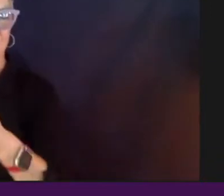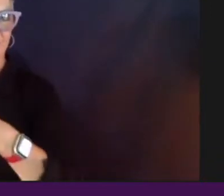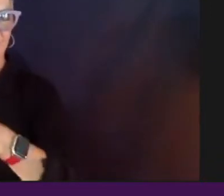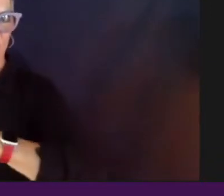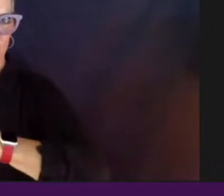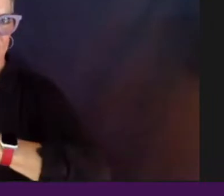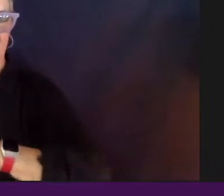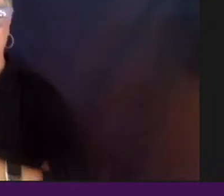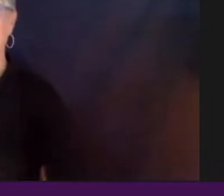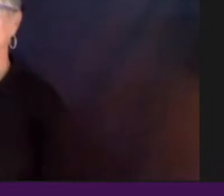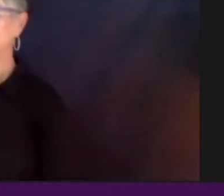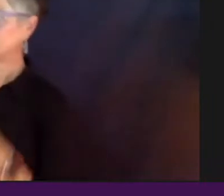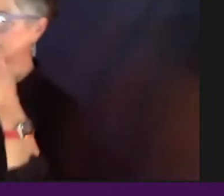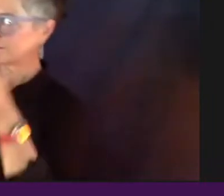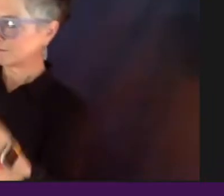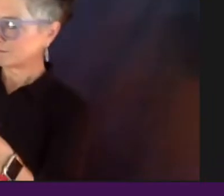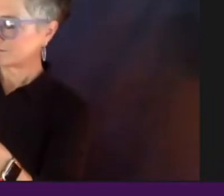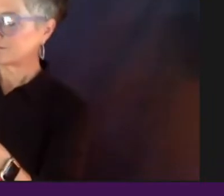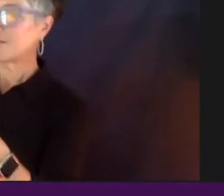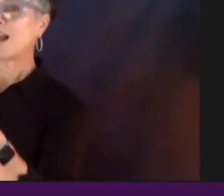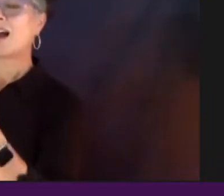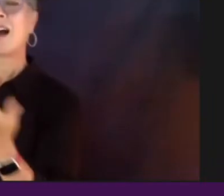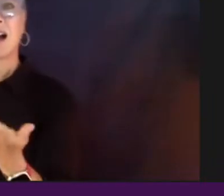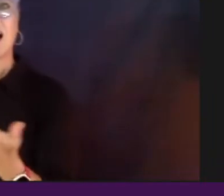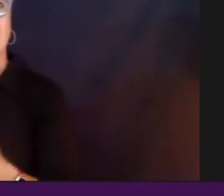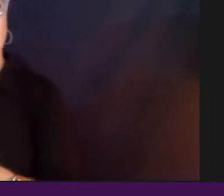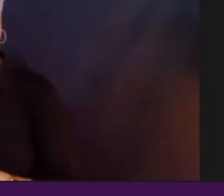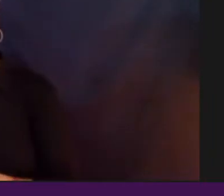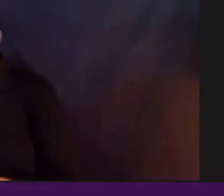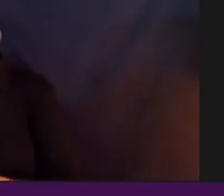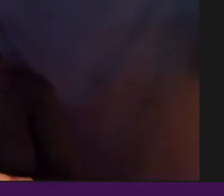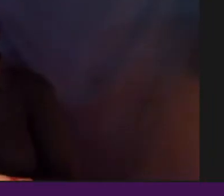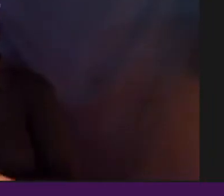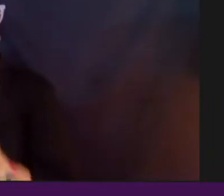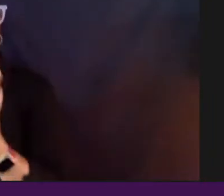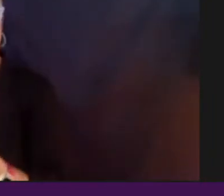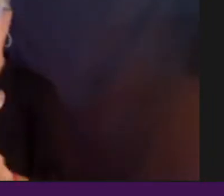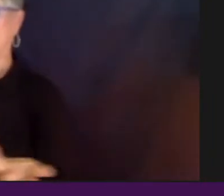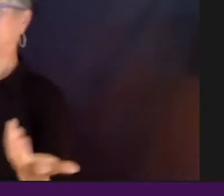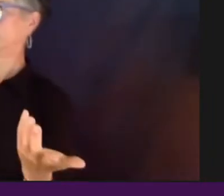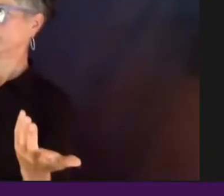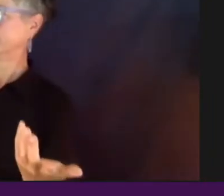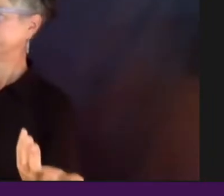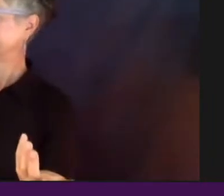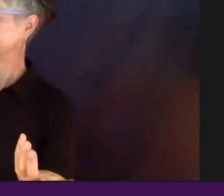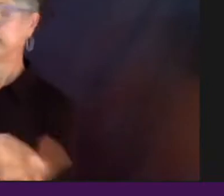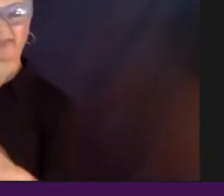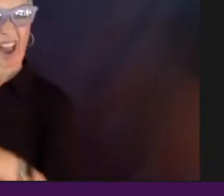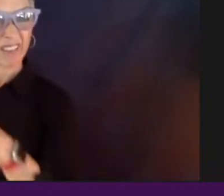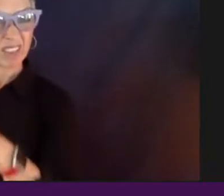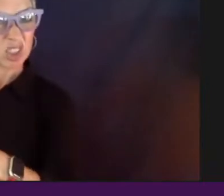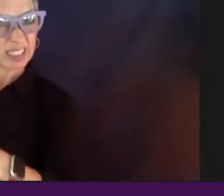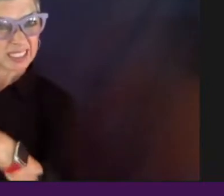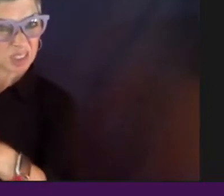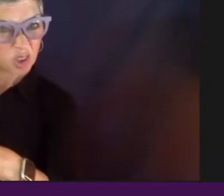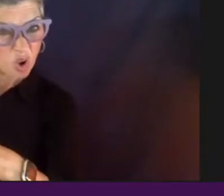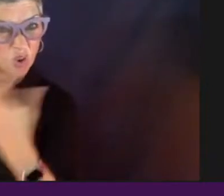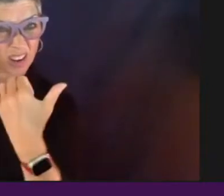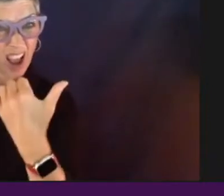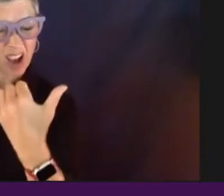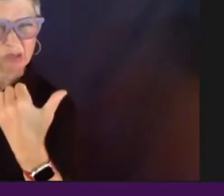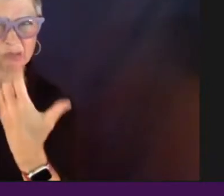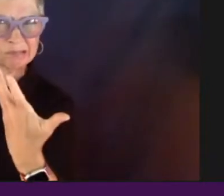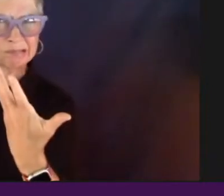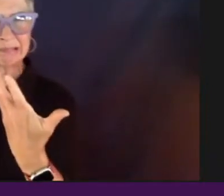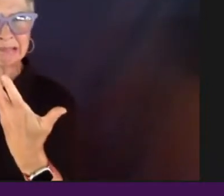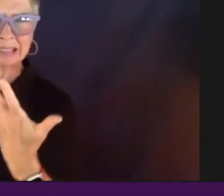me pivot a little bit, Michael, I know that I met you, I don't know, it's been five, six years at this point. I'm not quite sure. was